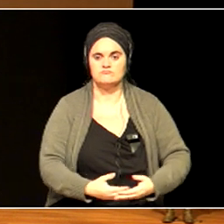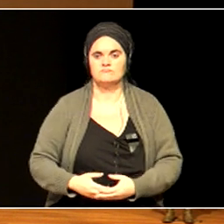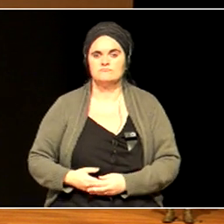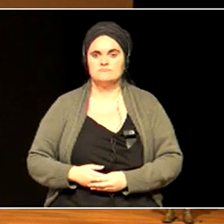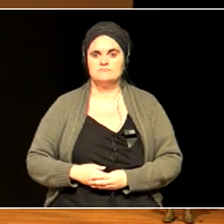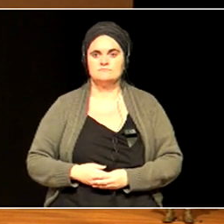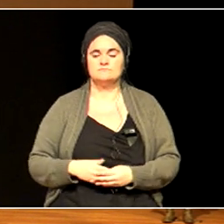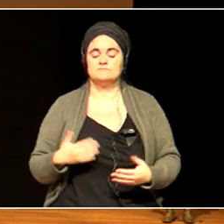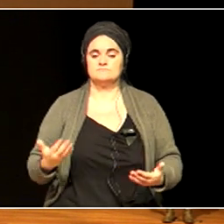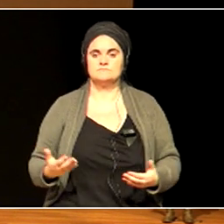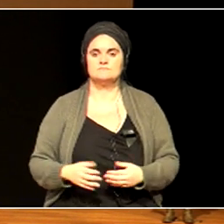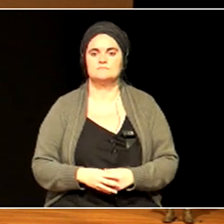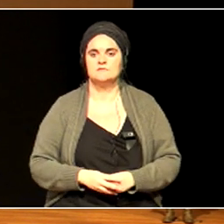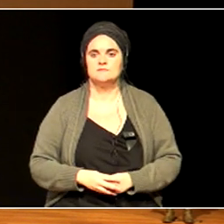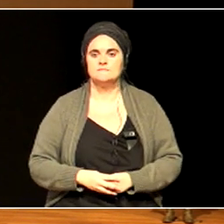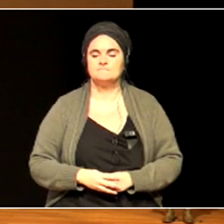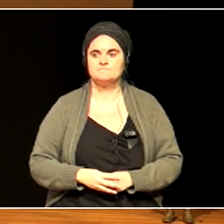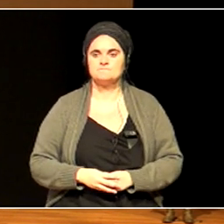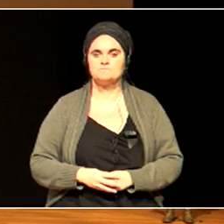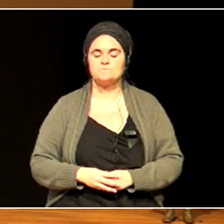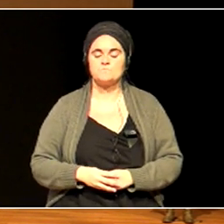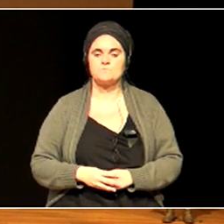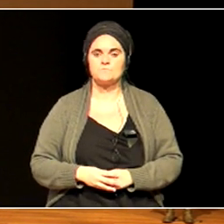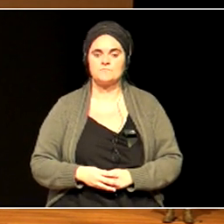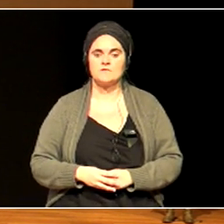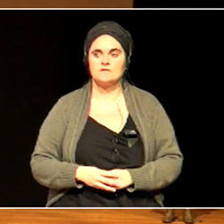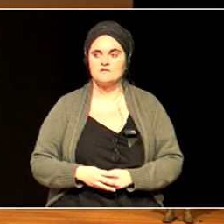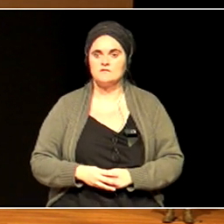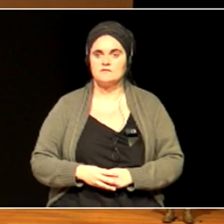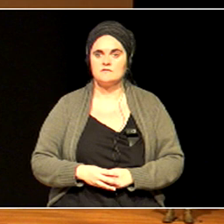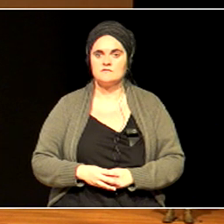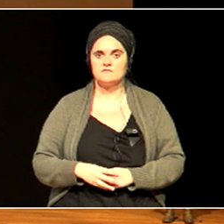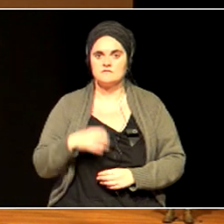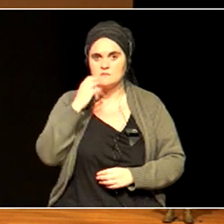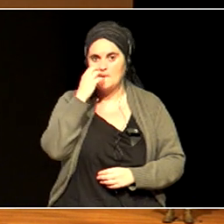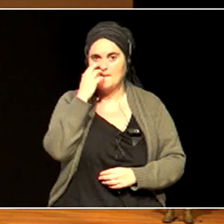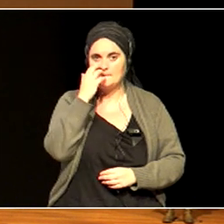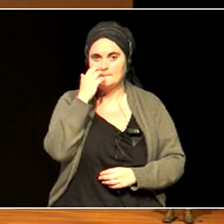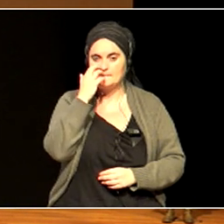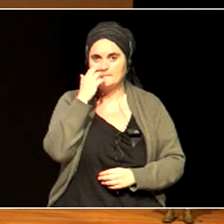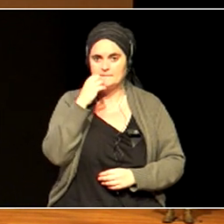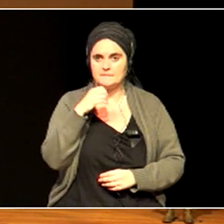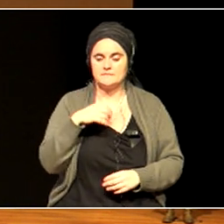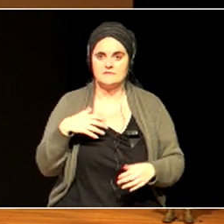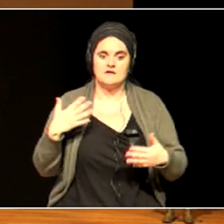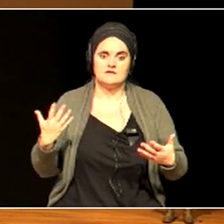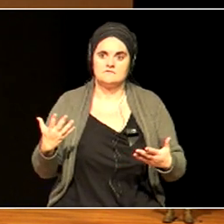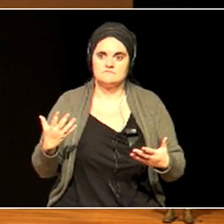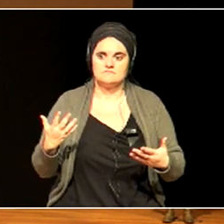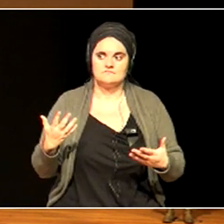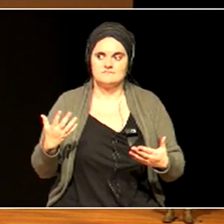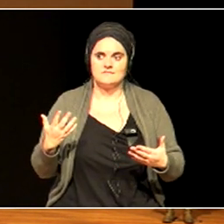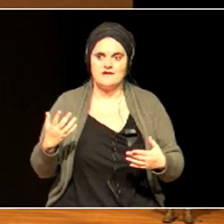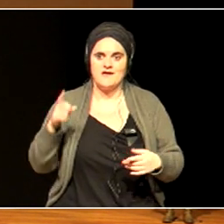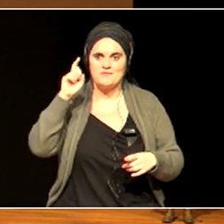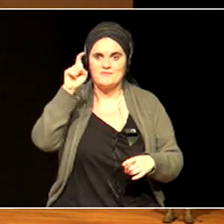Well, you have the choices about the kind of education we will create. You